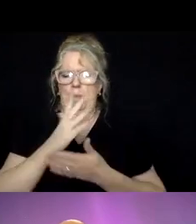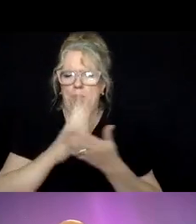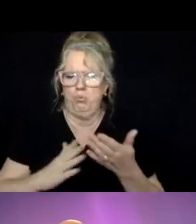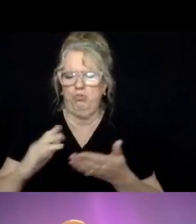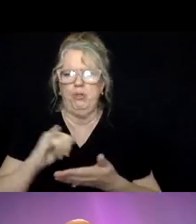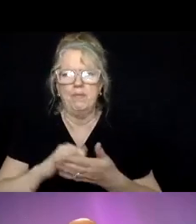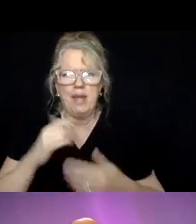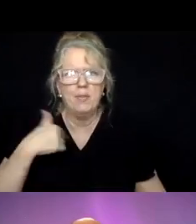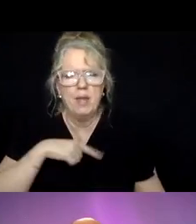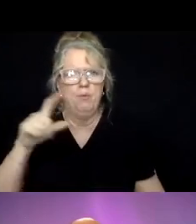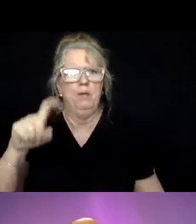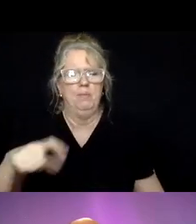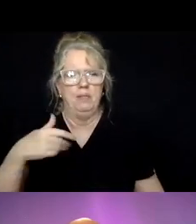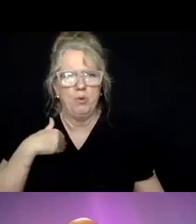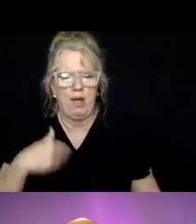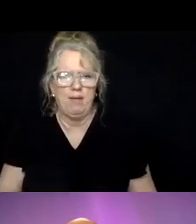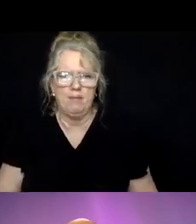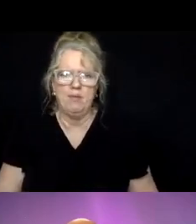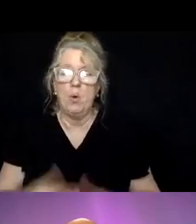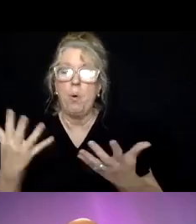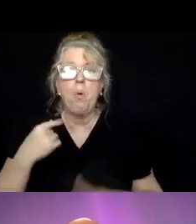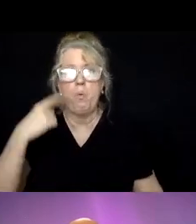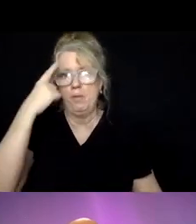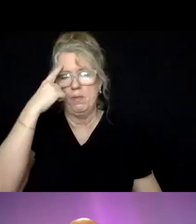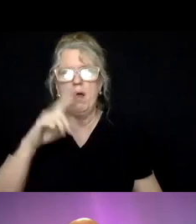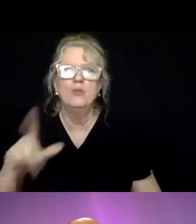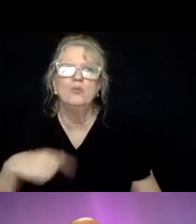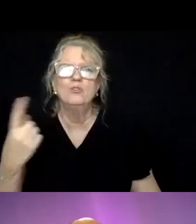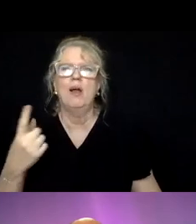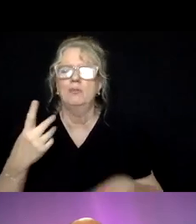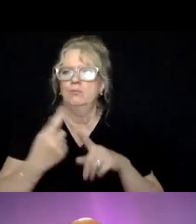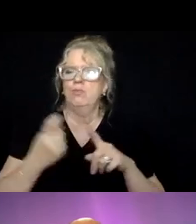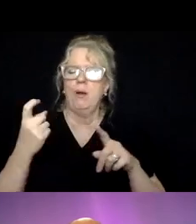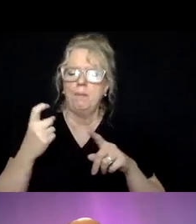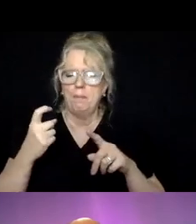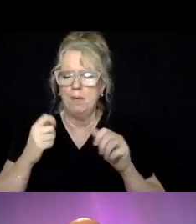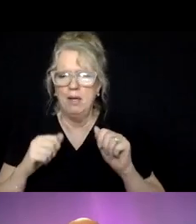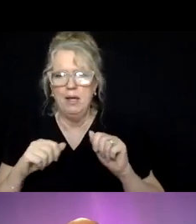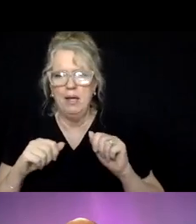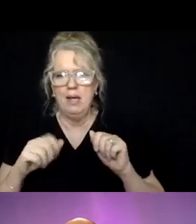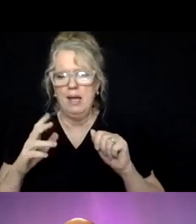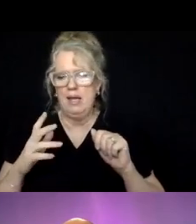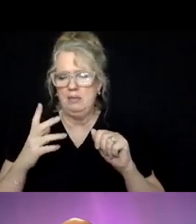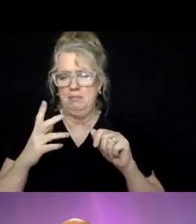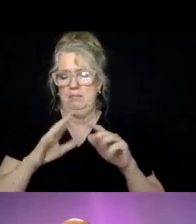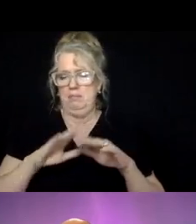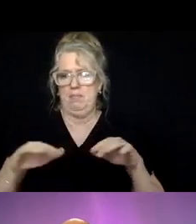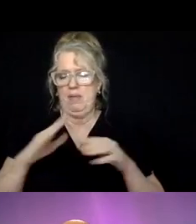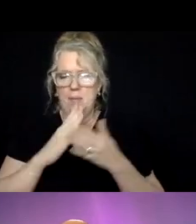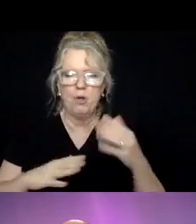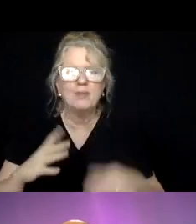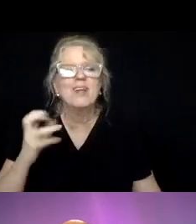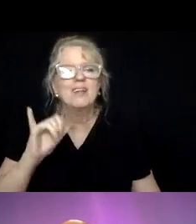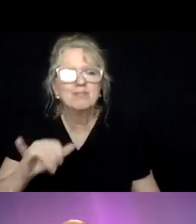we, we needed to have there. We thought it was all just coming in, uh, right on top. So the